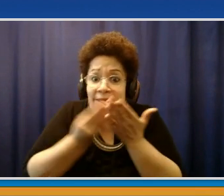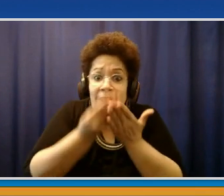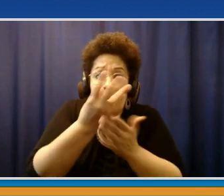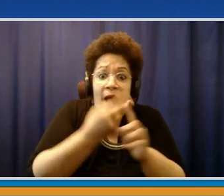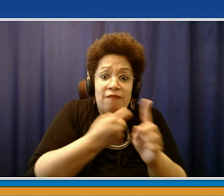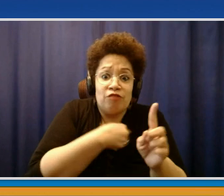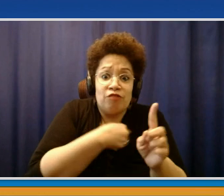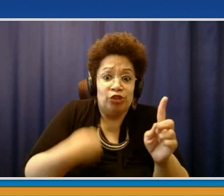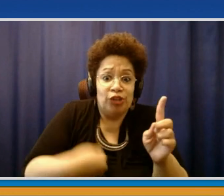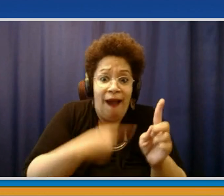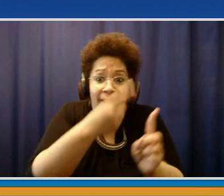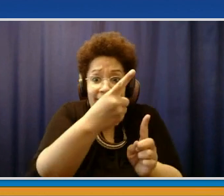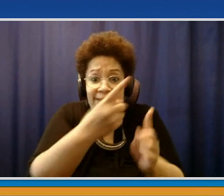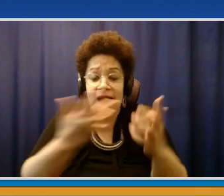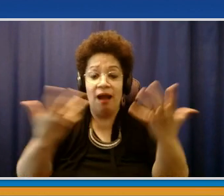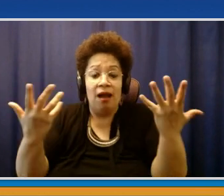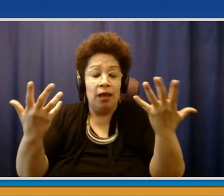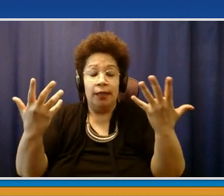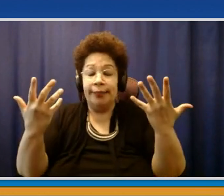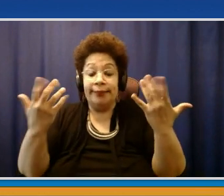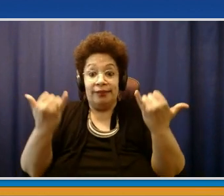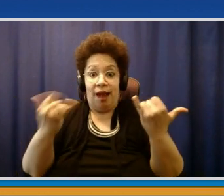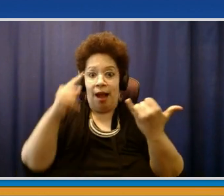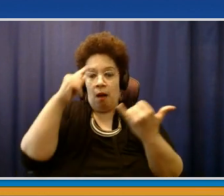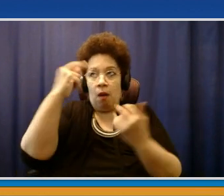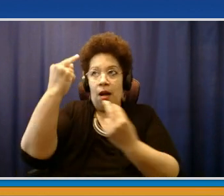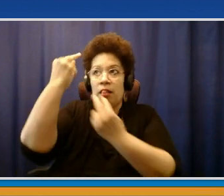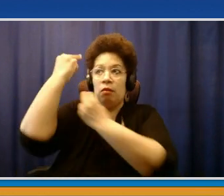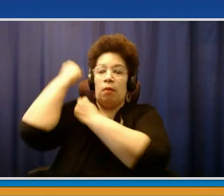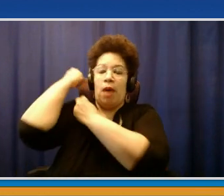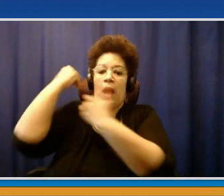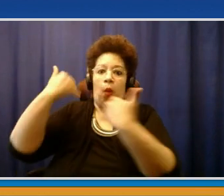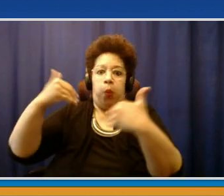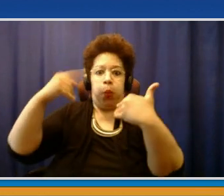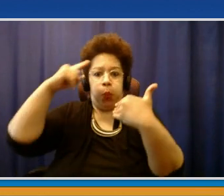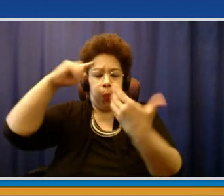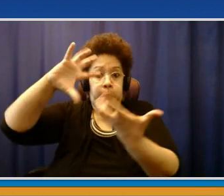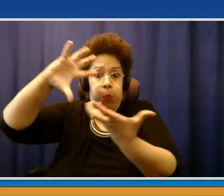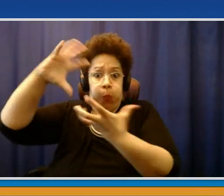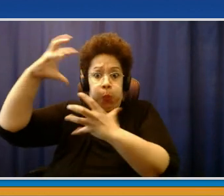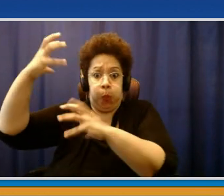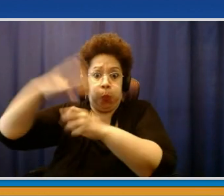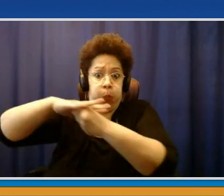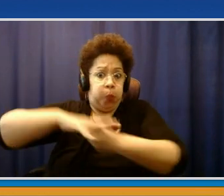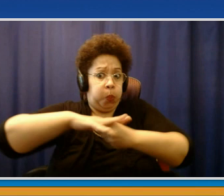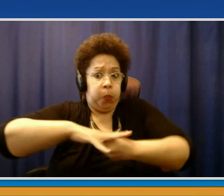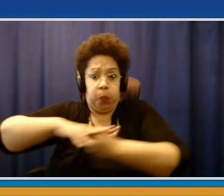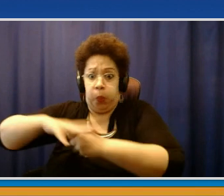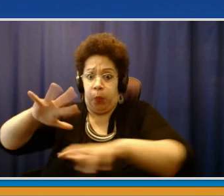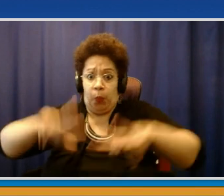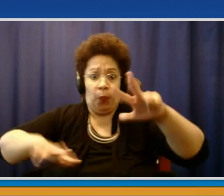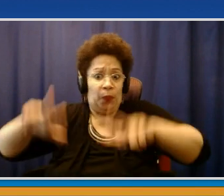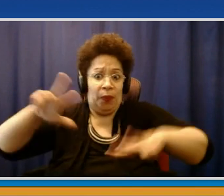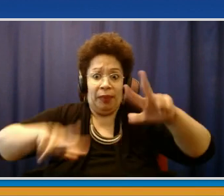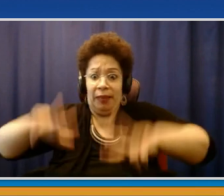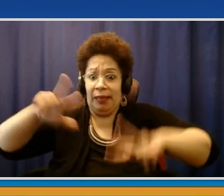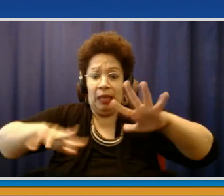had. And so I look back on now how hectic it was. And it's everything's just starting to calm down right now.